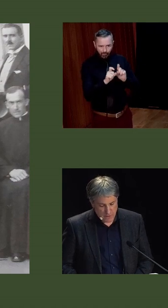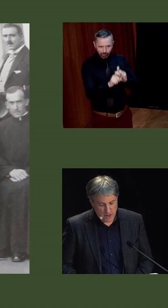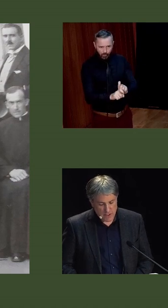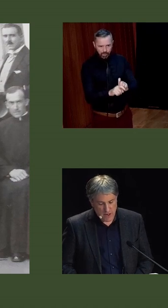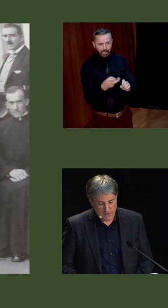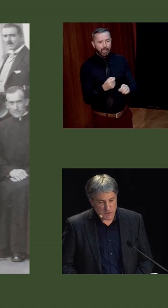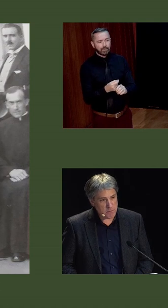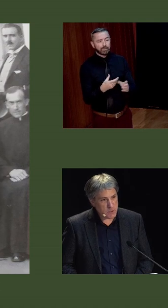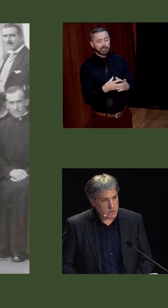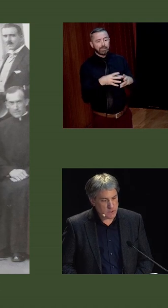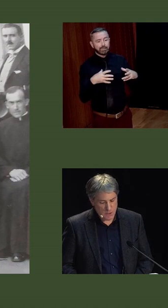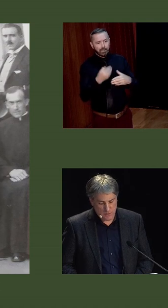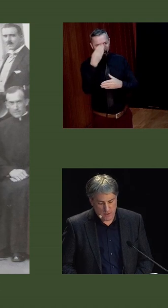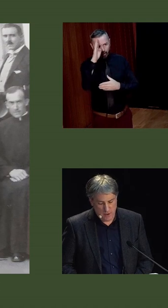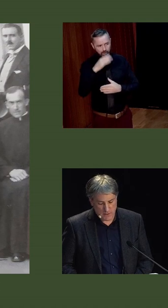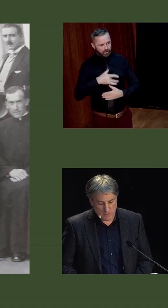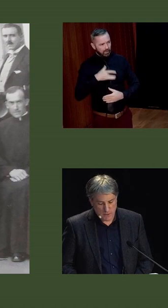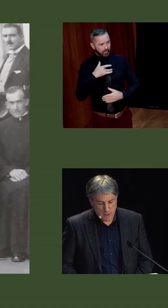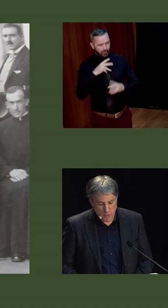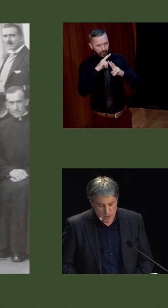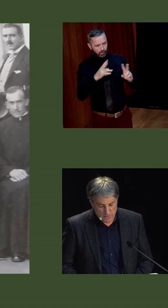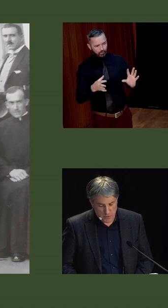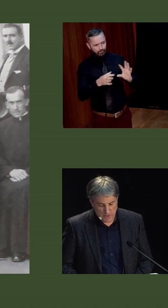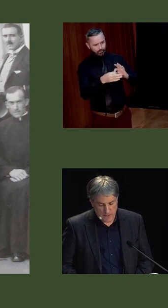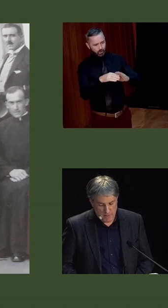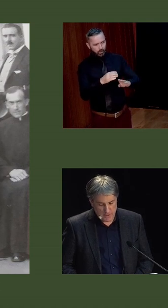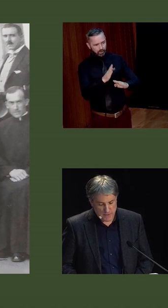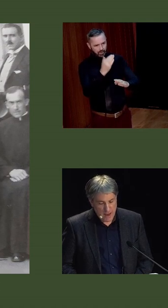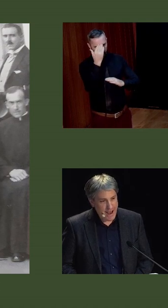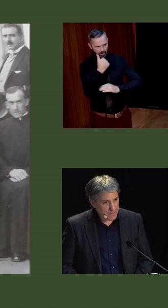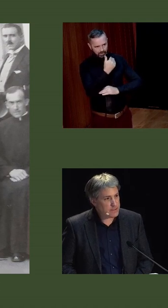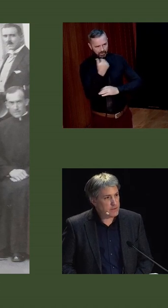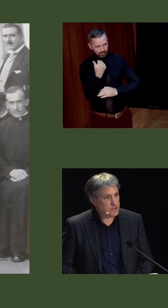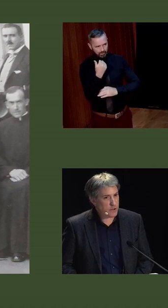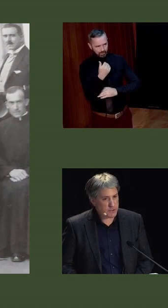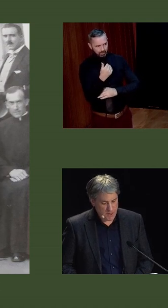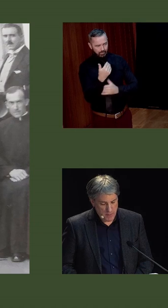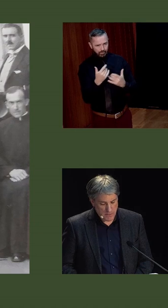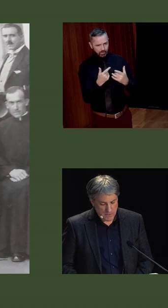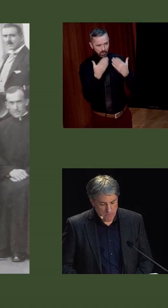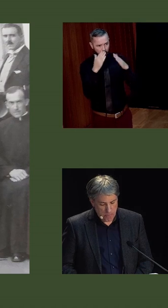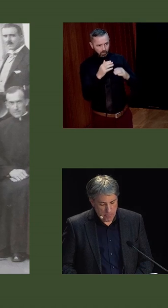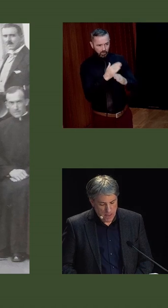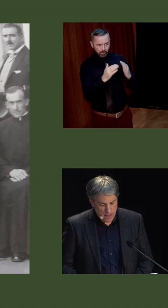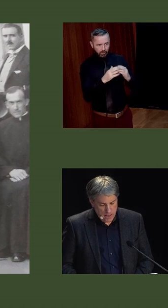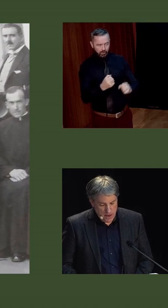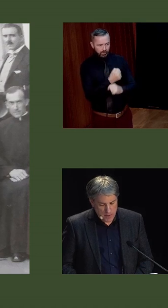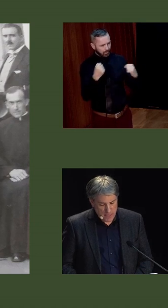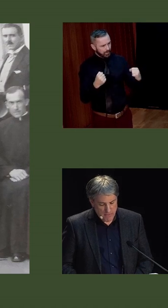extent to which Irish life was imbued with Catholicism reinforced this habitus and the church's dominance.